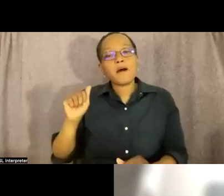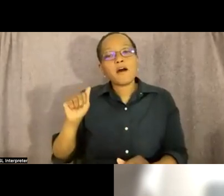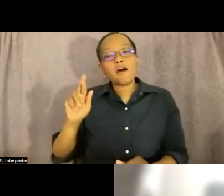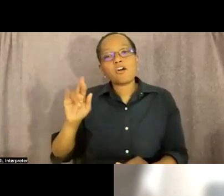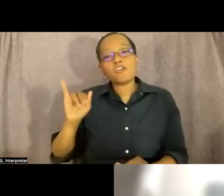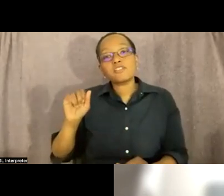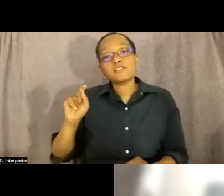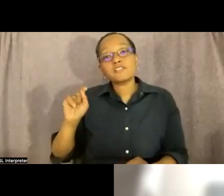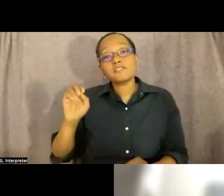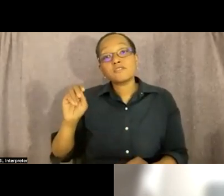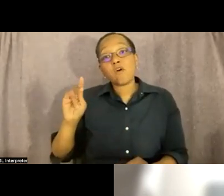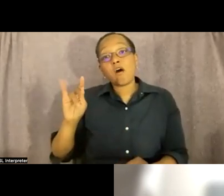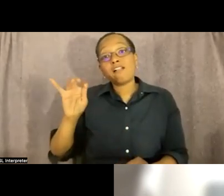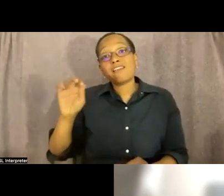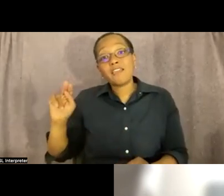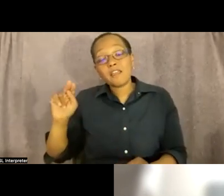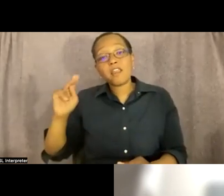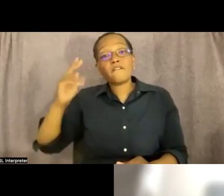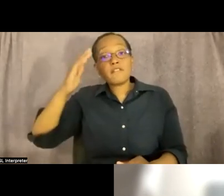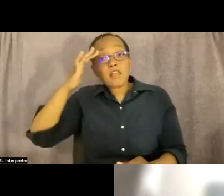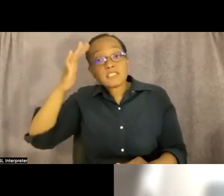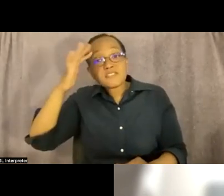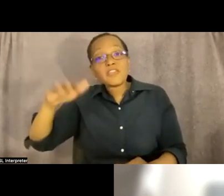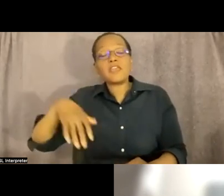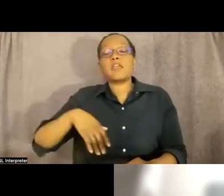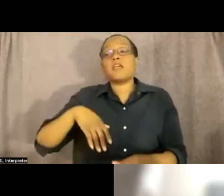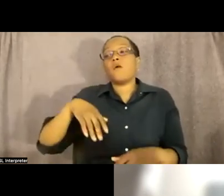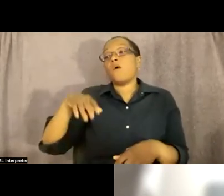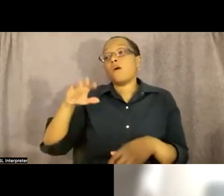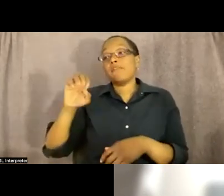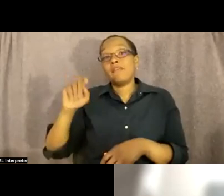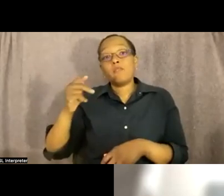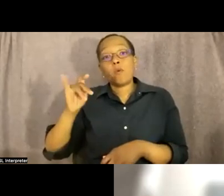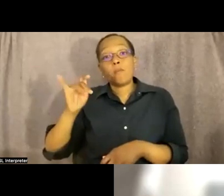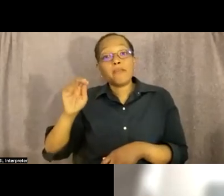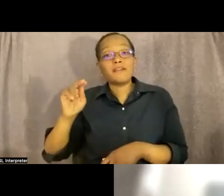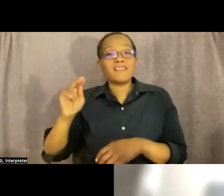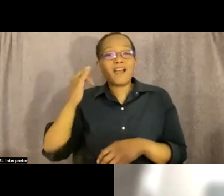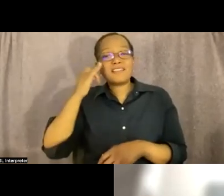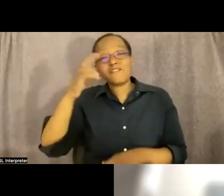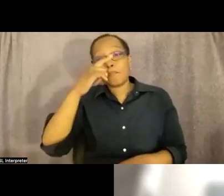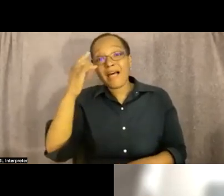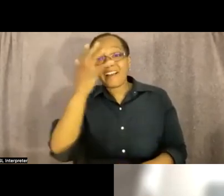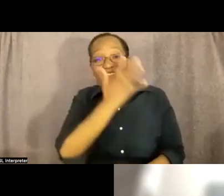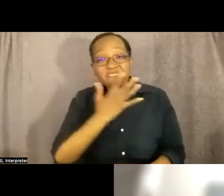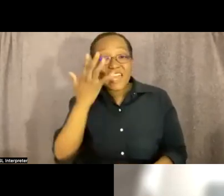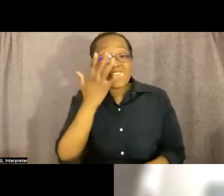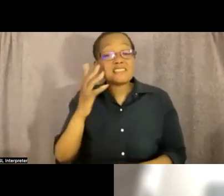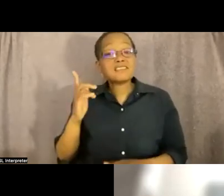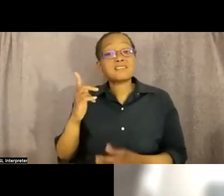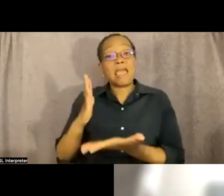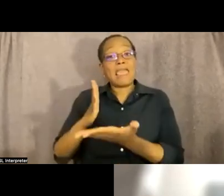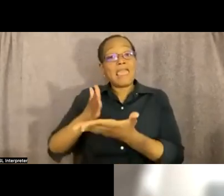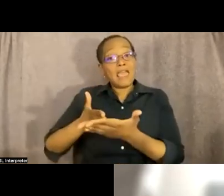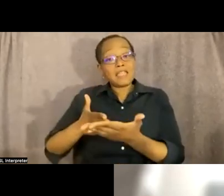uh that the ethiopian was the black face and that they were uh the whole anti-blackness thing comes